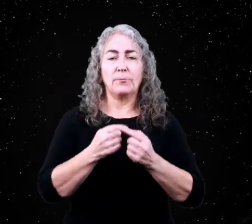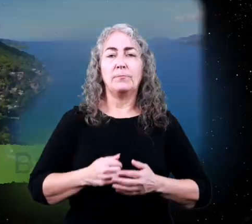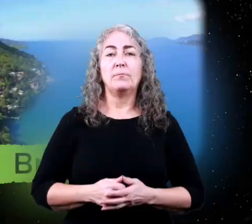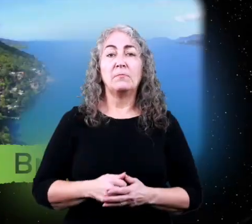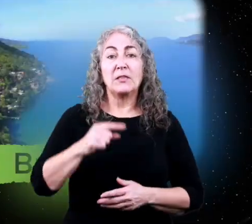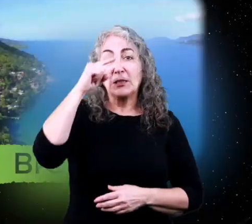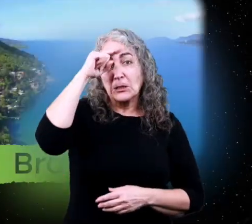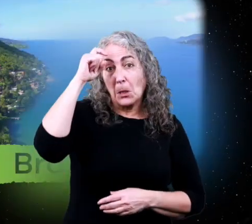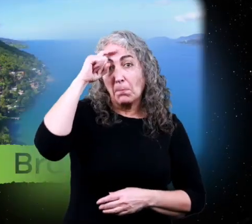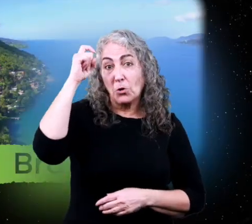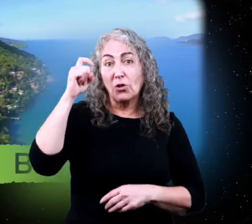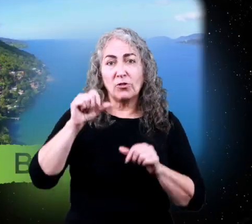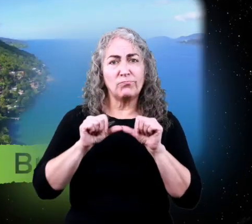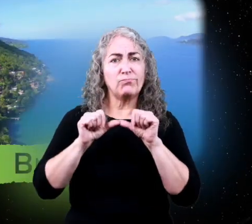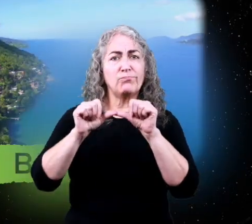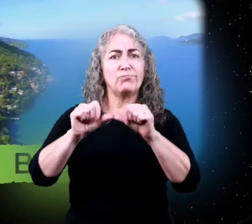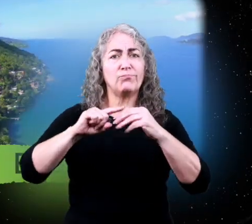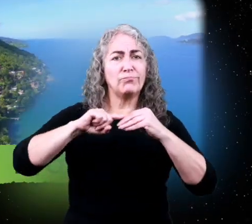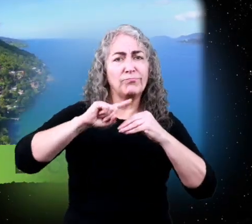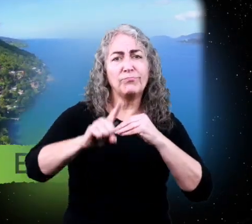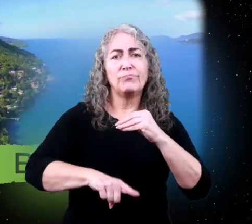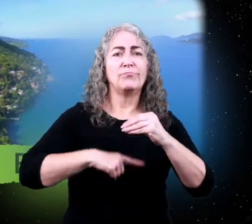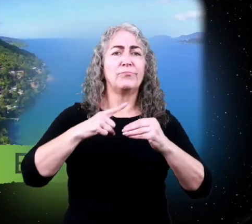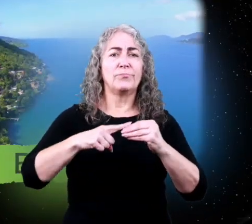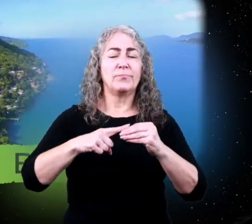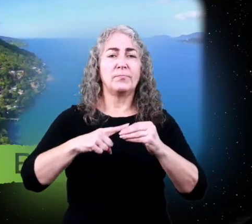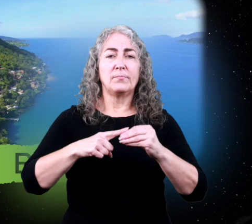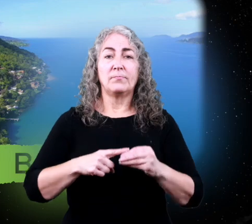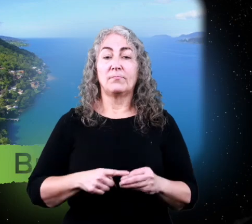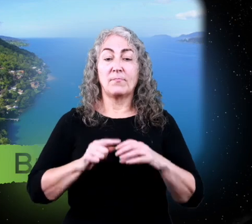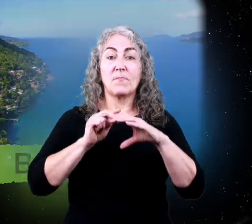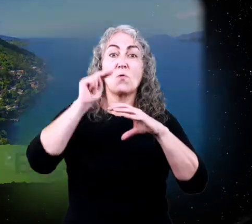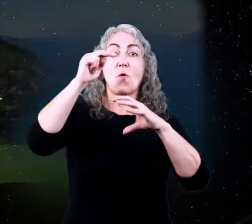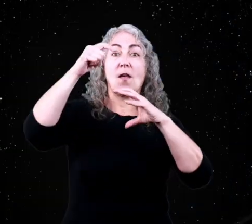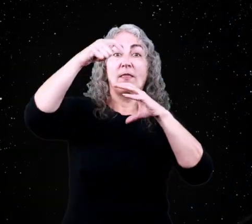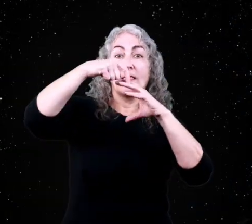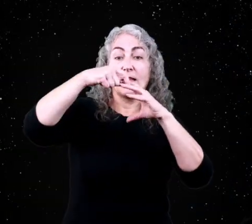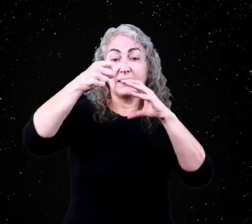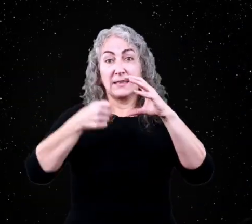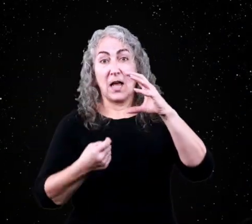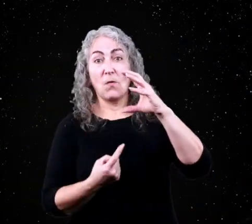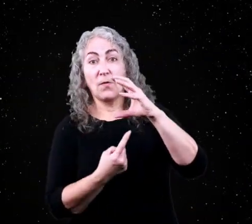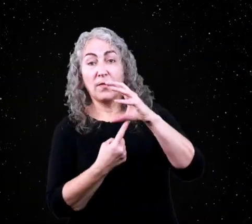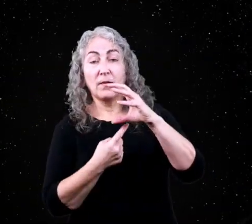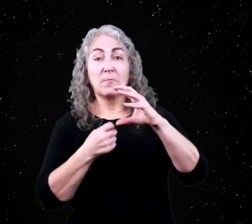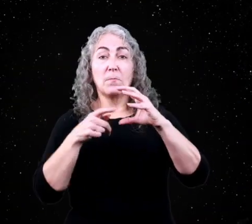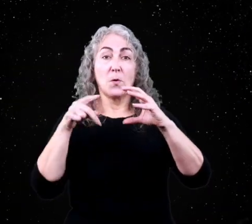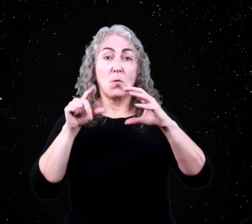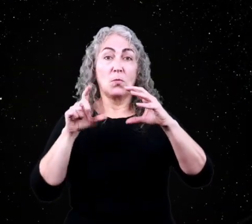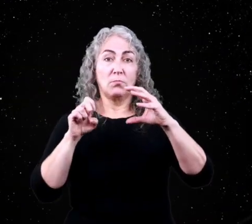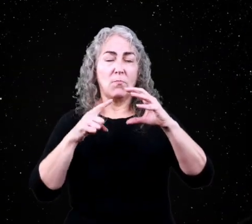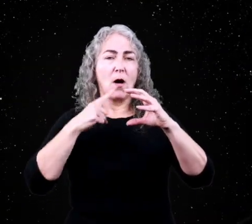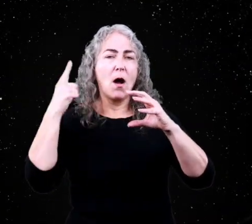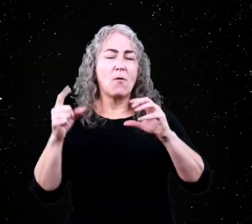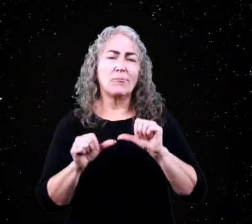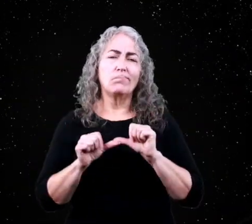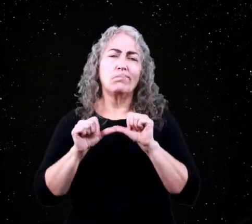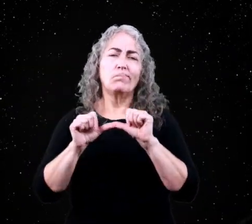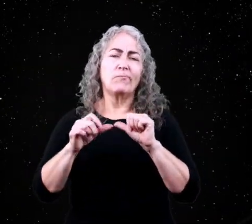places near the equator, it feels like summer all year round. And in places near the North Pole, or the South